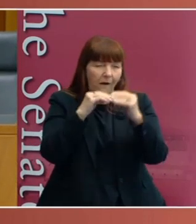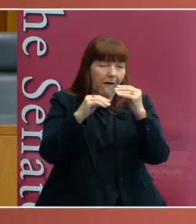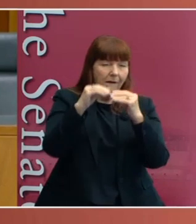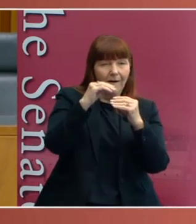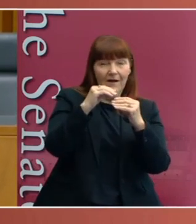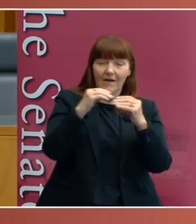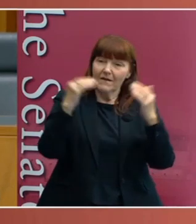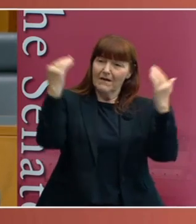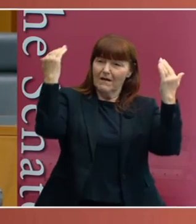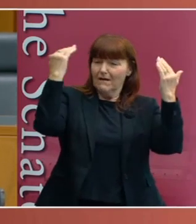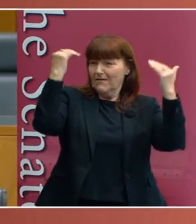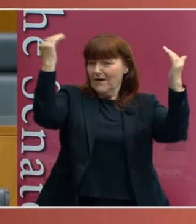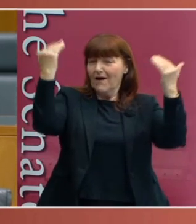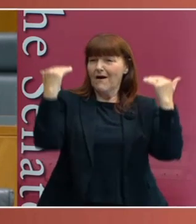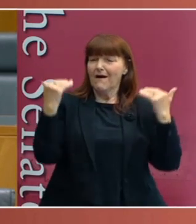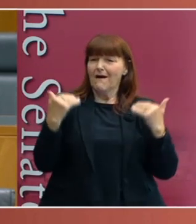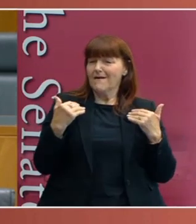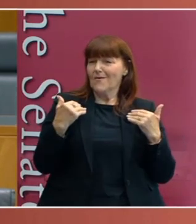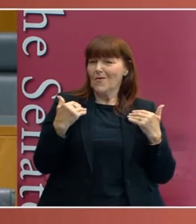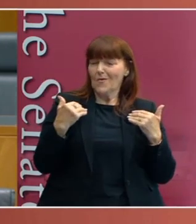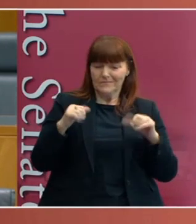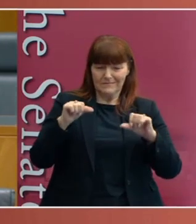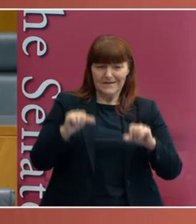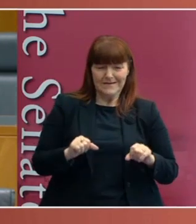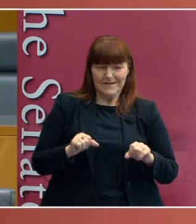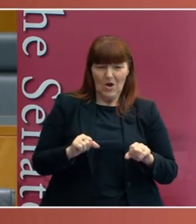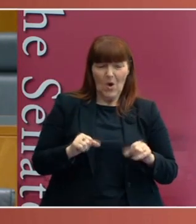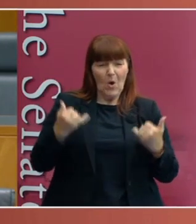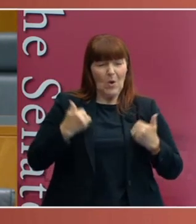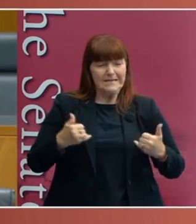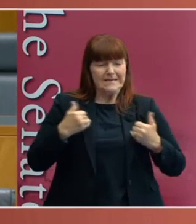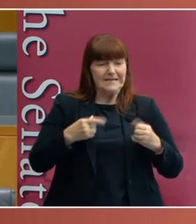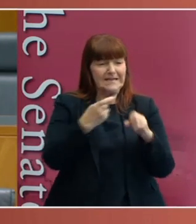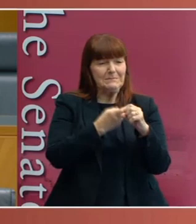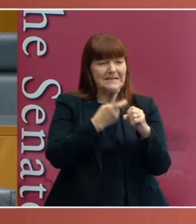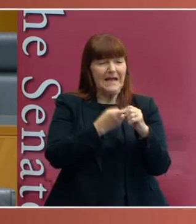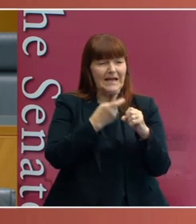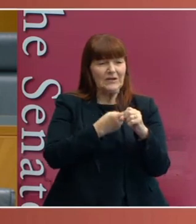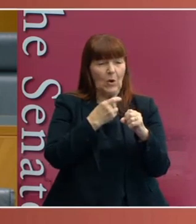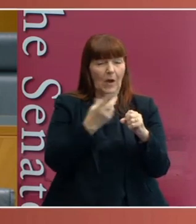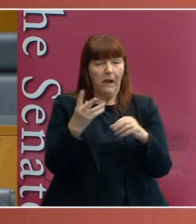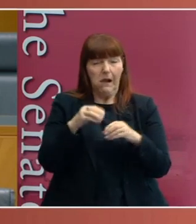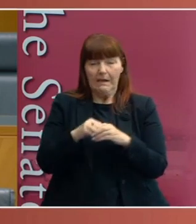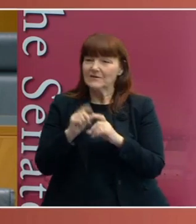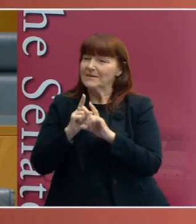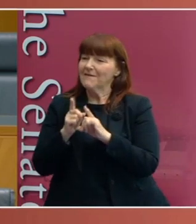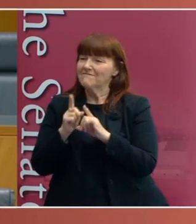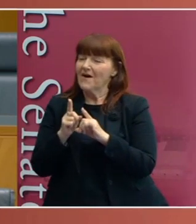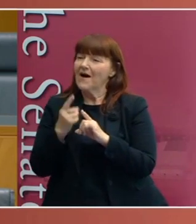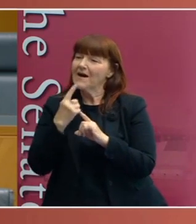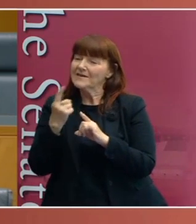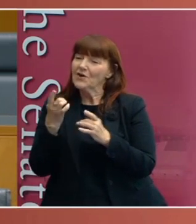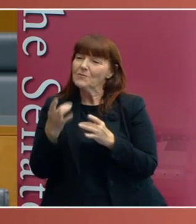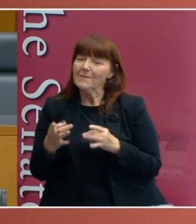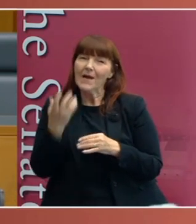Court's jurisprudence on diseased potatoes did not apply into some advice that I need